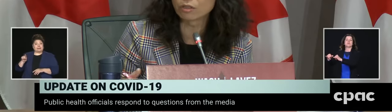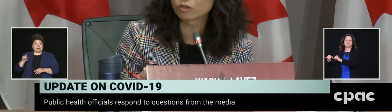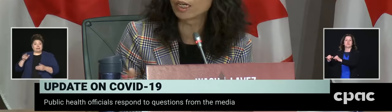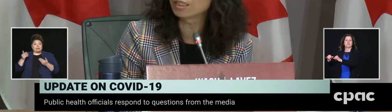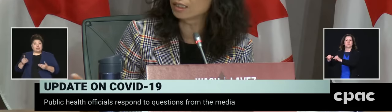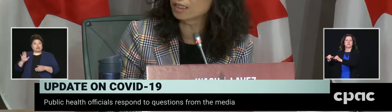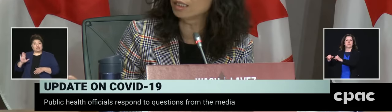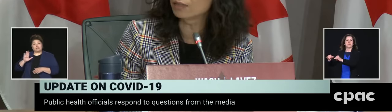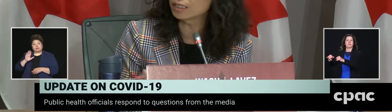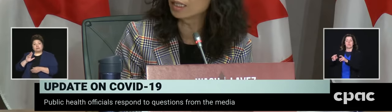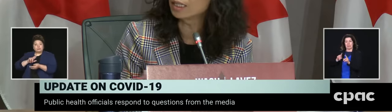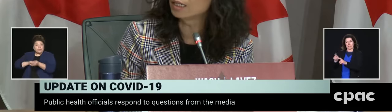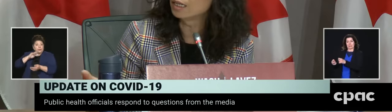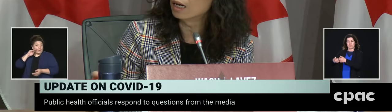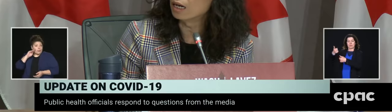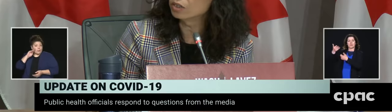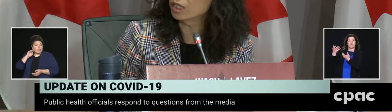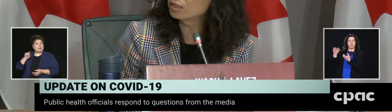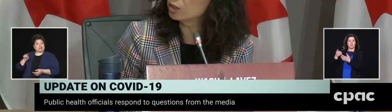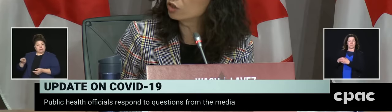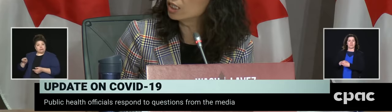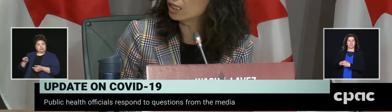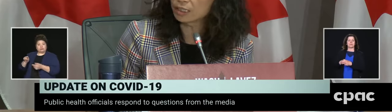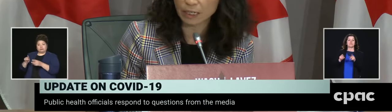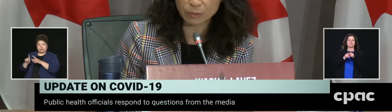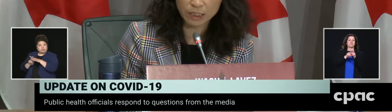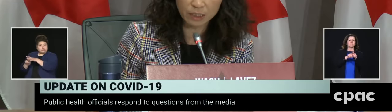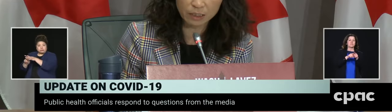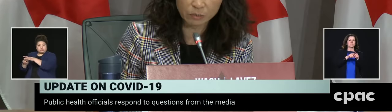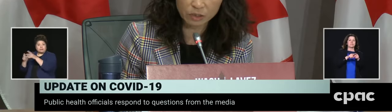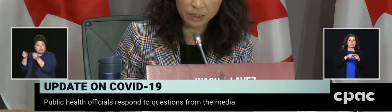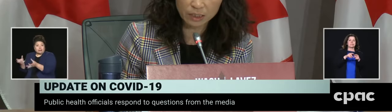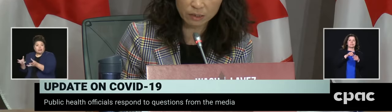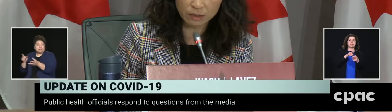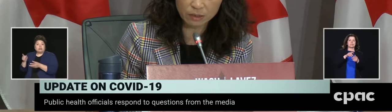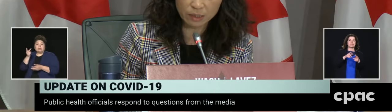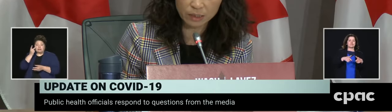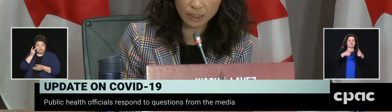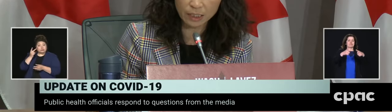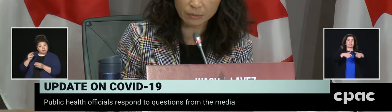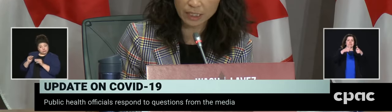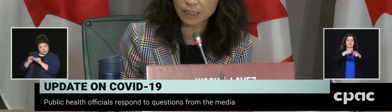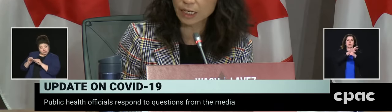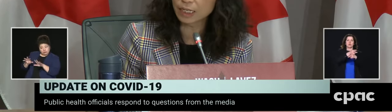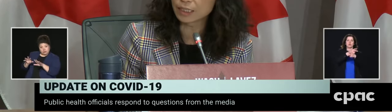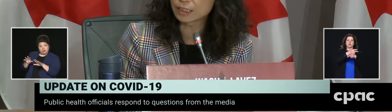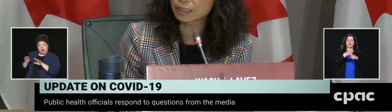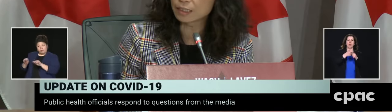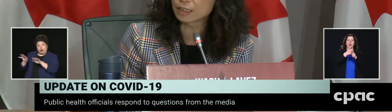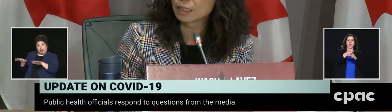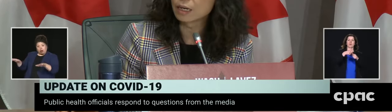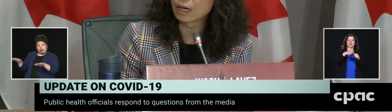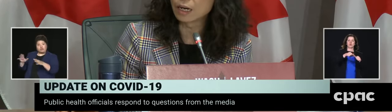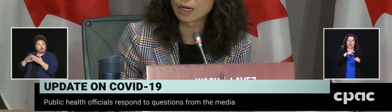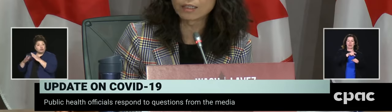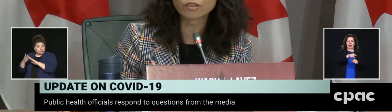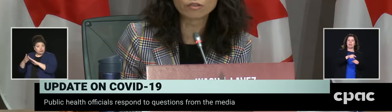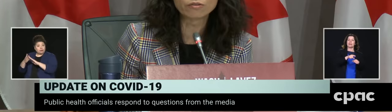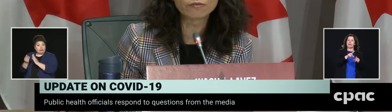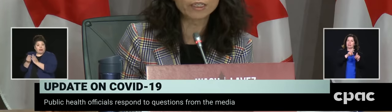but also trying to see if there's any transmission that is happening in the community. so you're seeing them escalate the testing